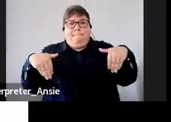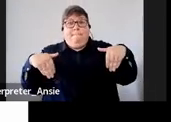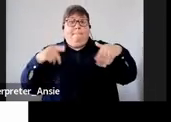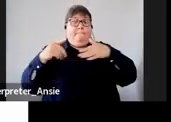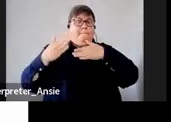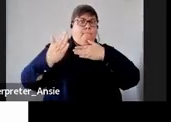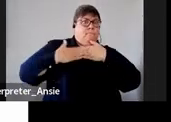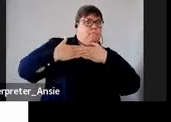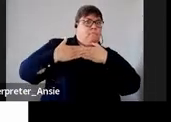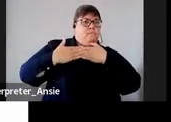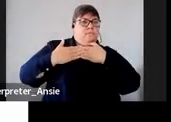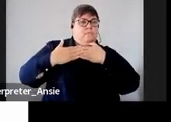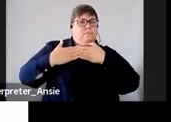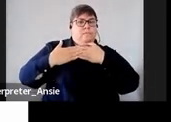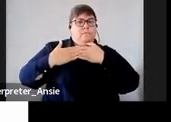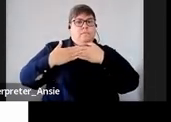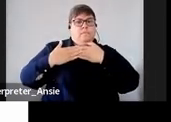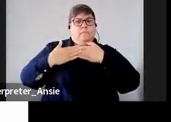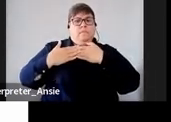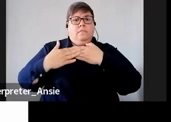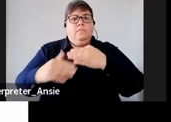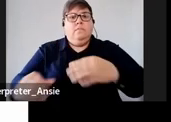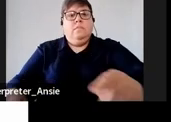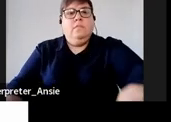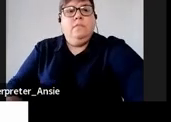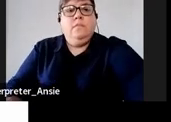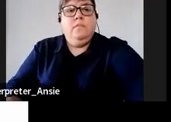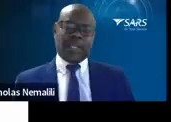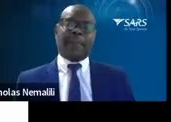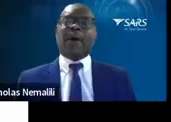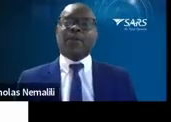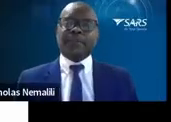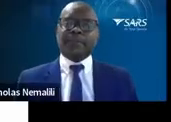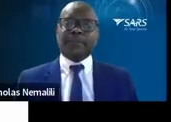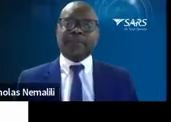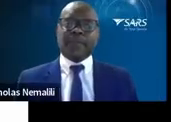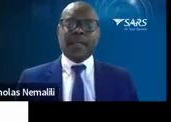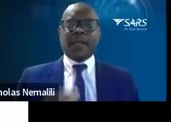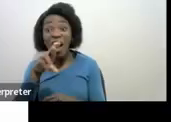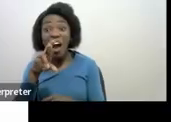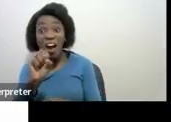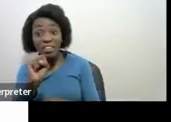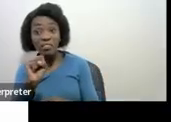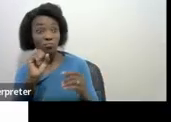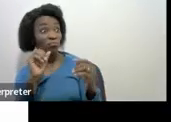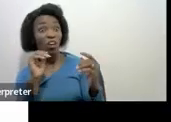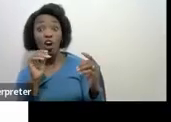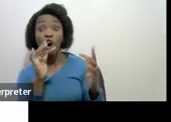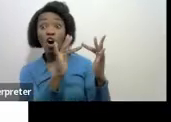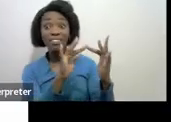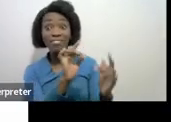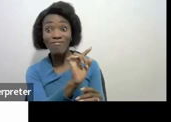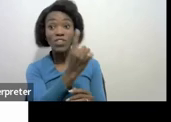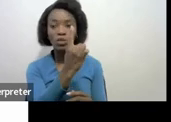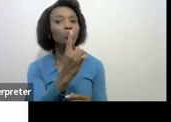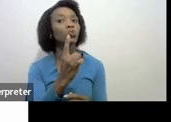door unfortunately you're closing yourself out of this door that we're talking about yes and under very